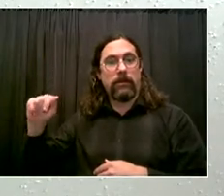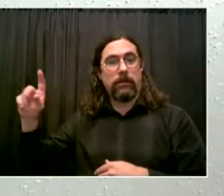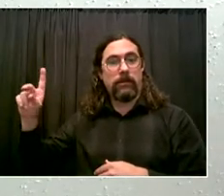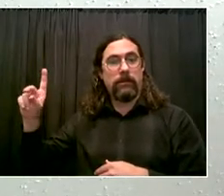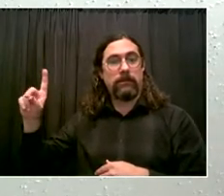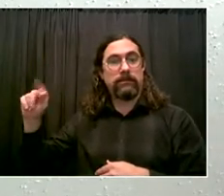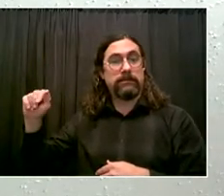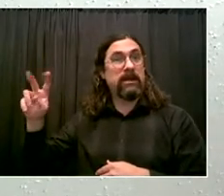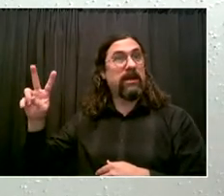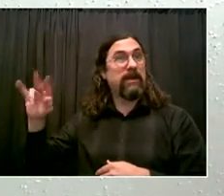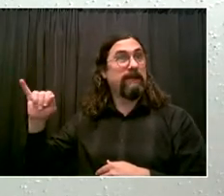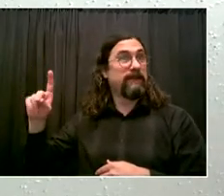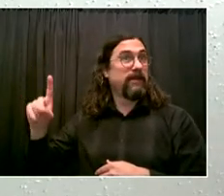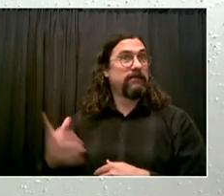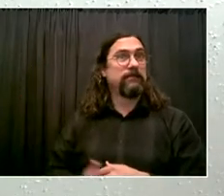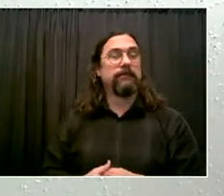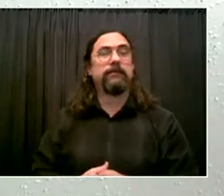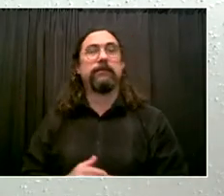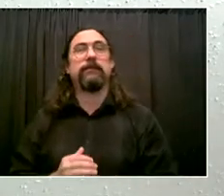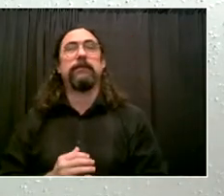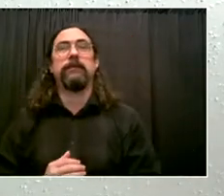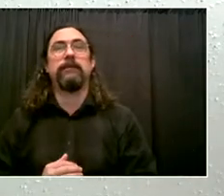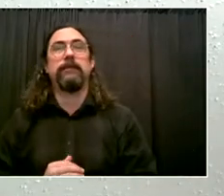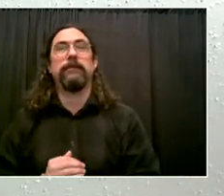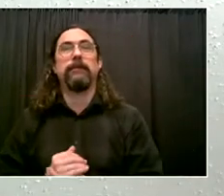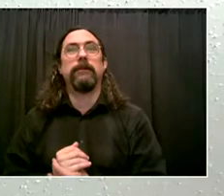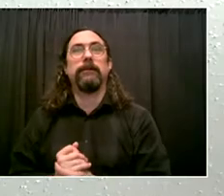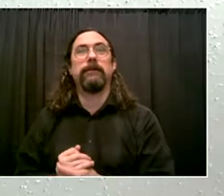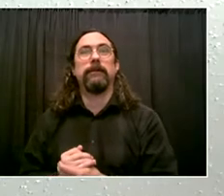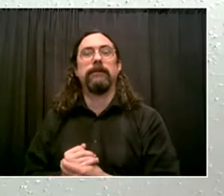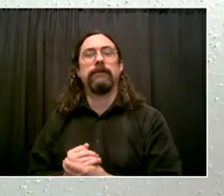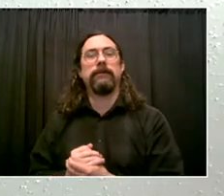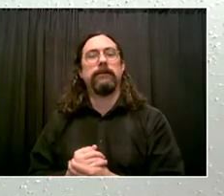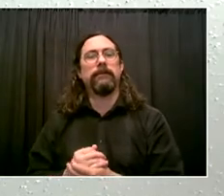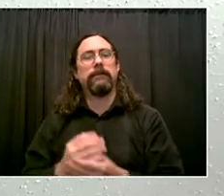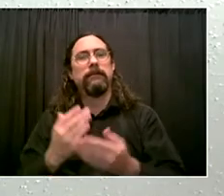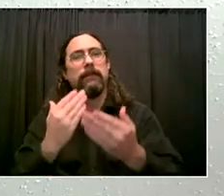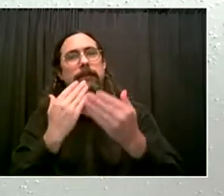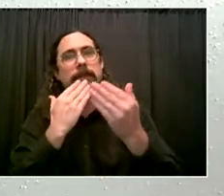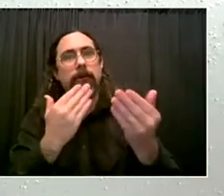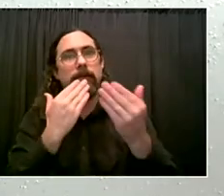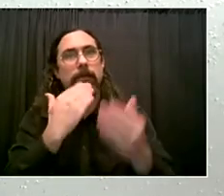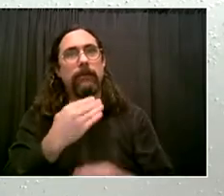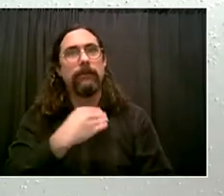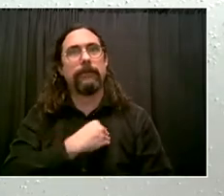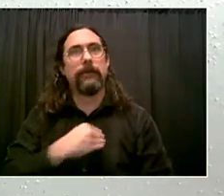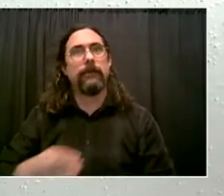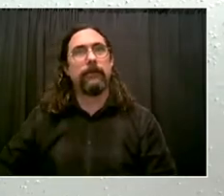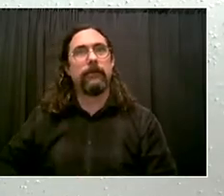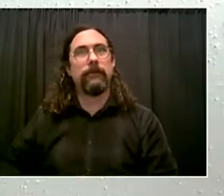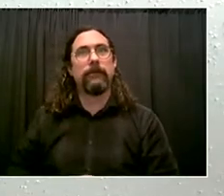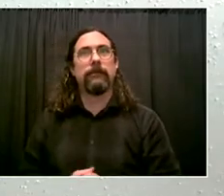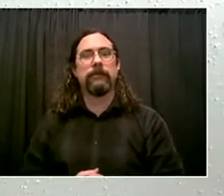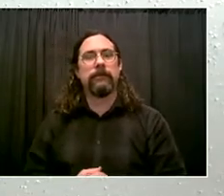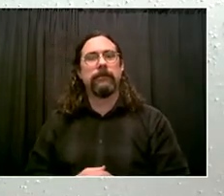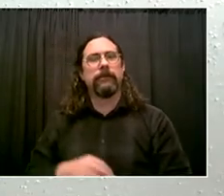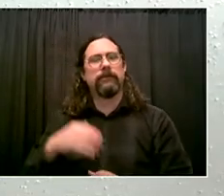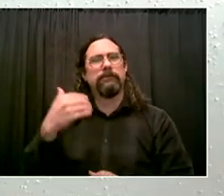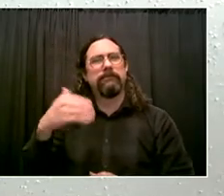can't even imagine how waking up in the morning and not having your child because someone decided to take